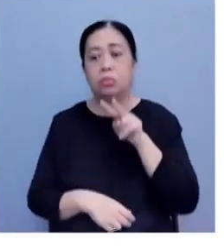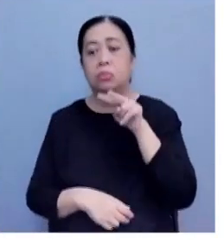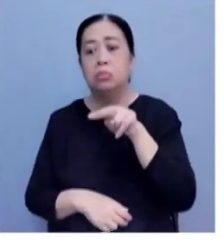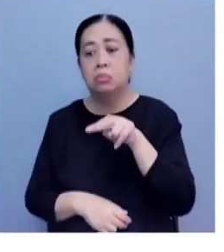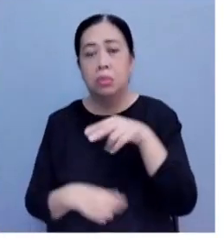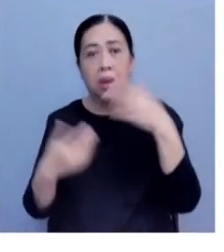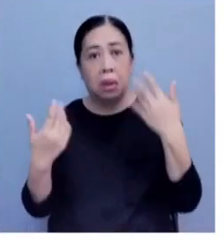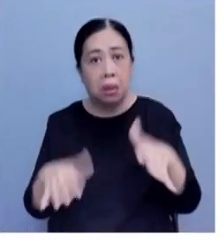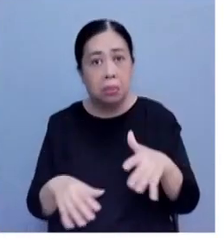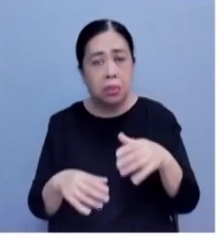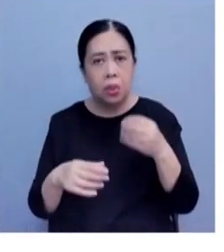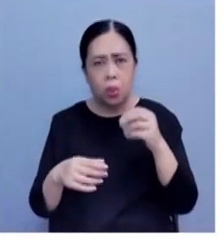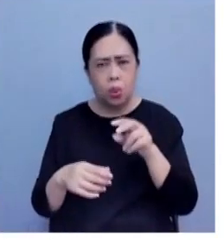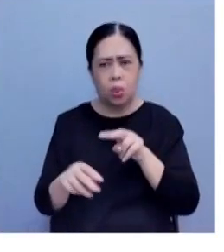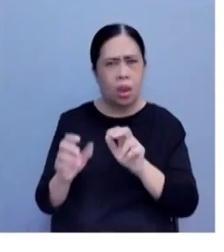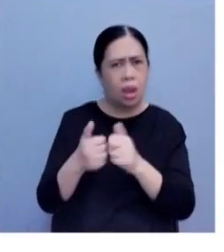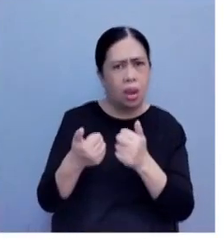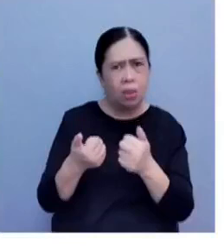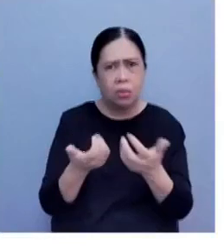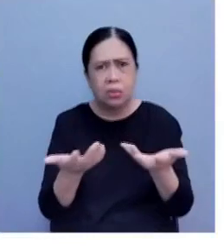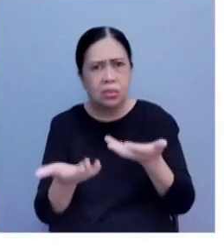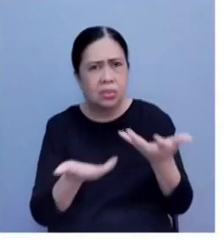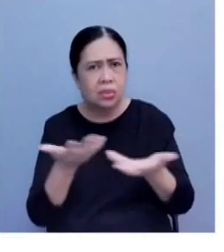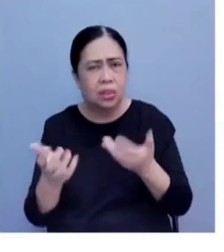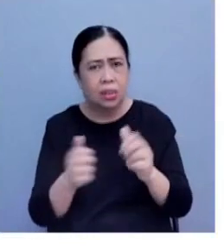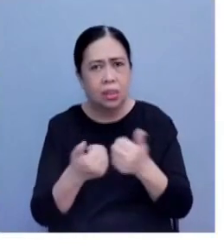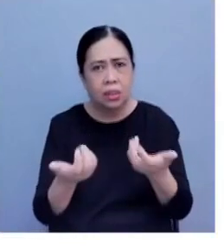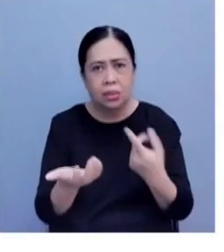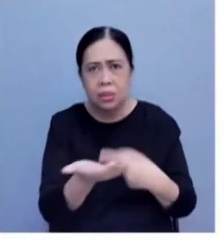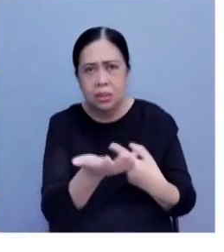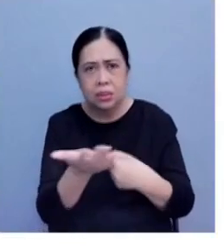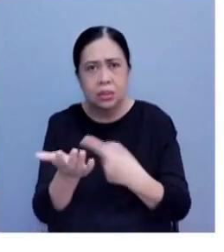they've realigned? Talk to us about this whole process, Congressman.